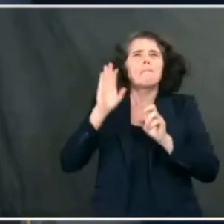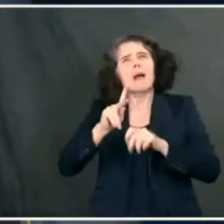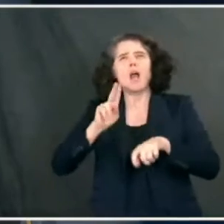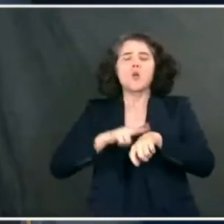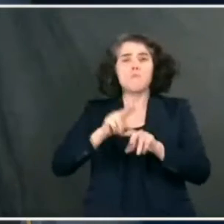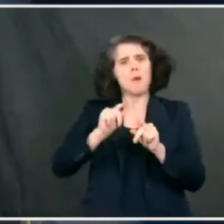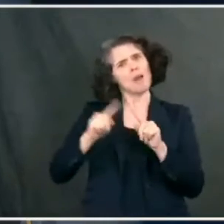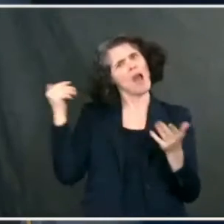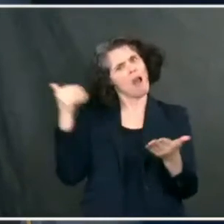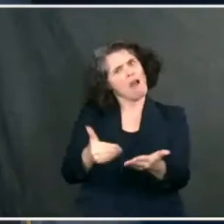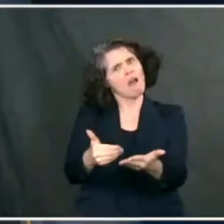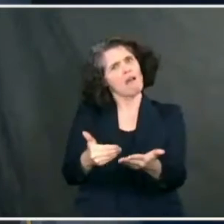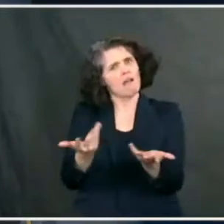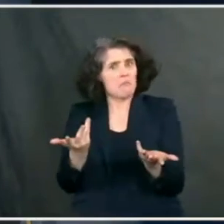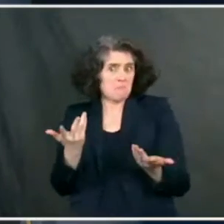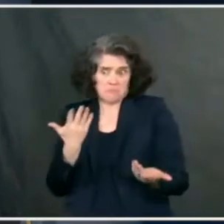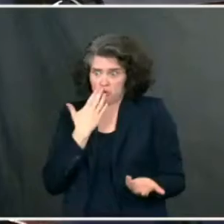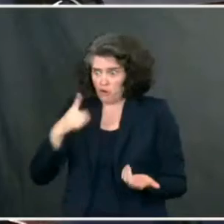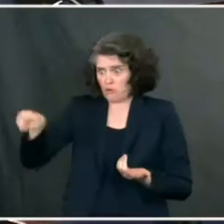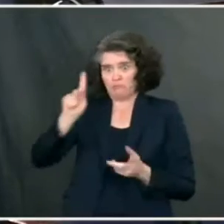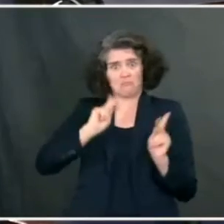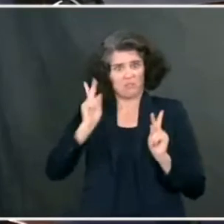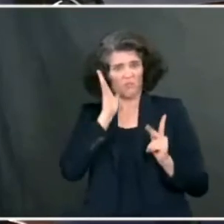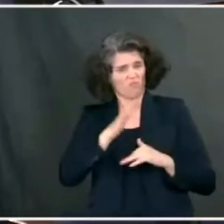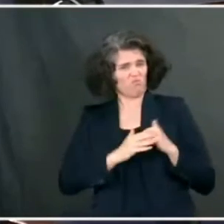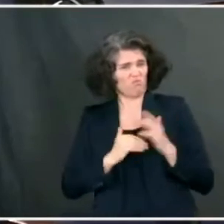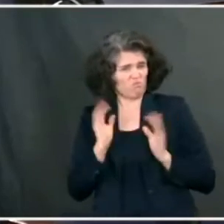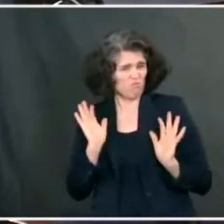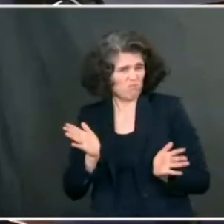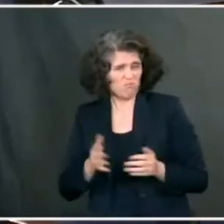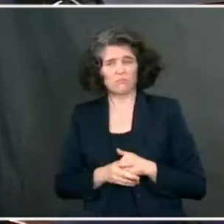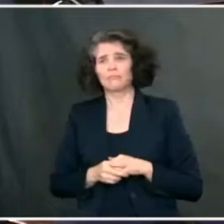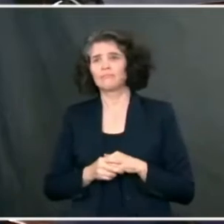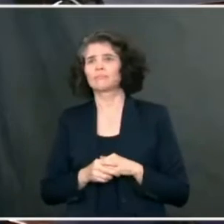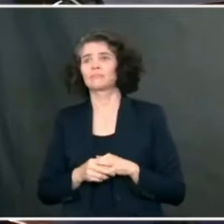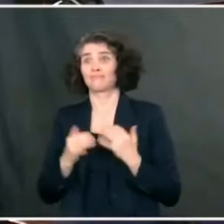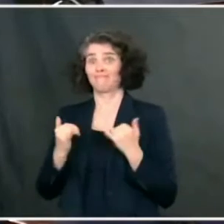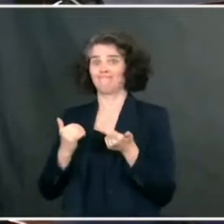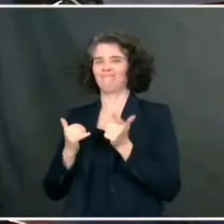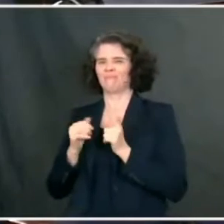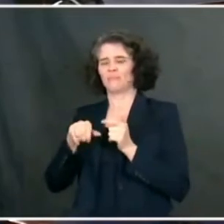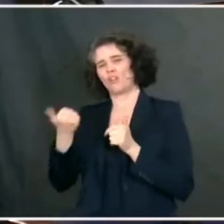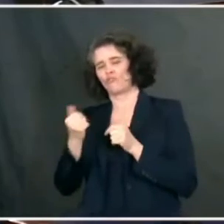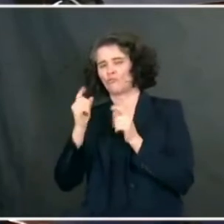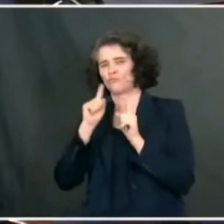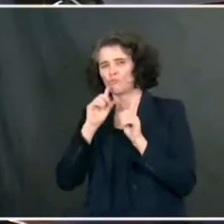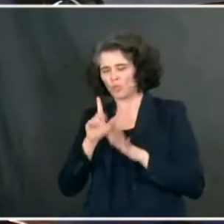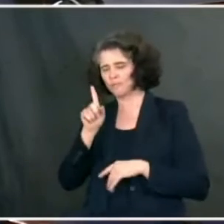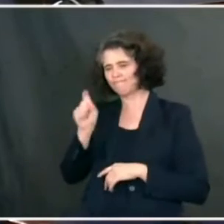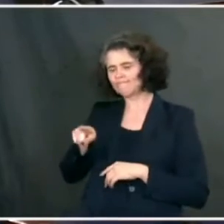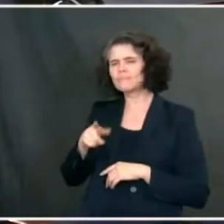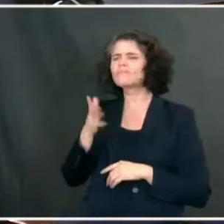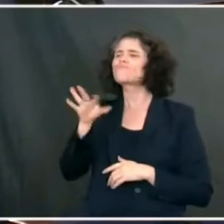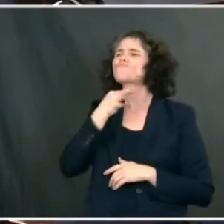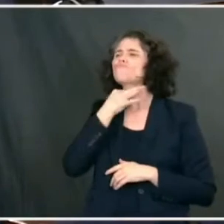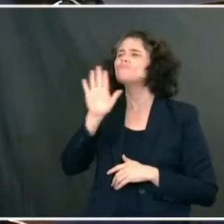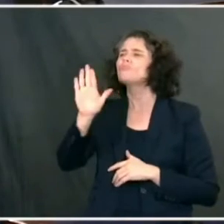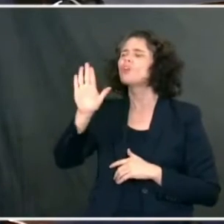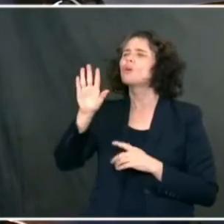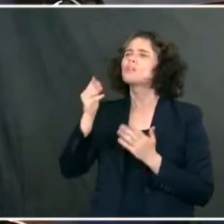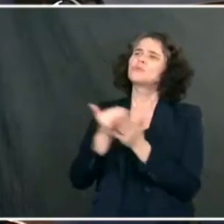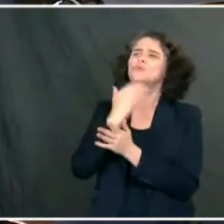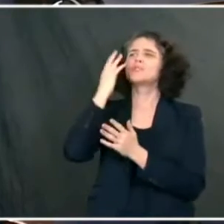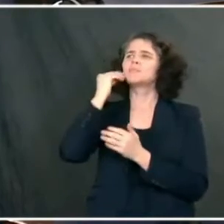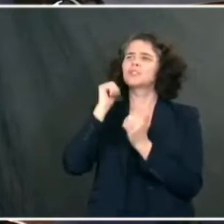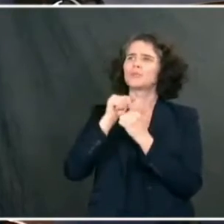You're one of the few holdovers from the previous administration, this current one. What has been your experience with this new team?